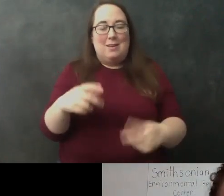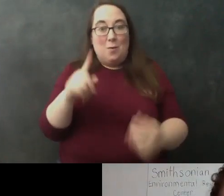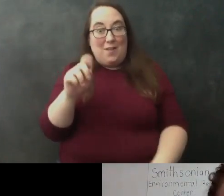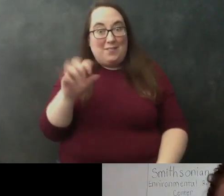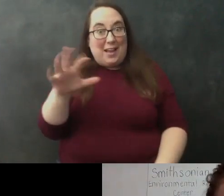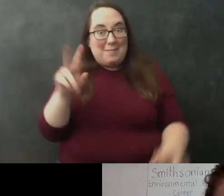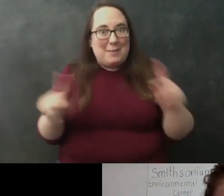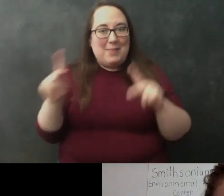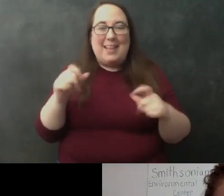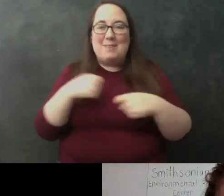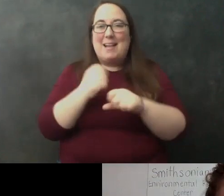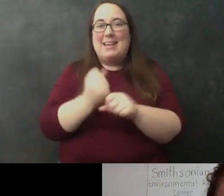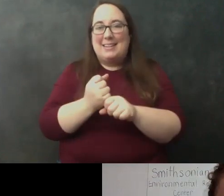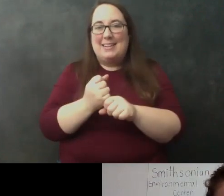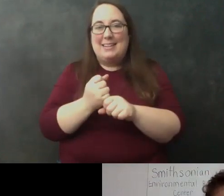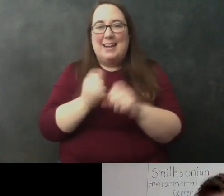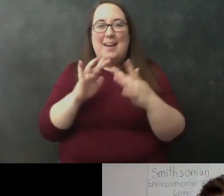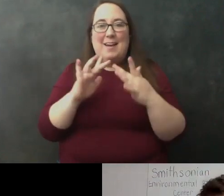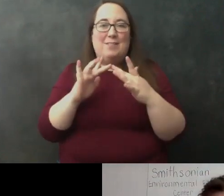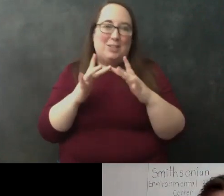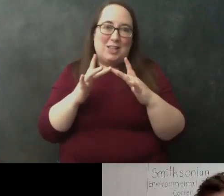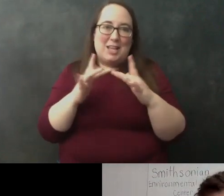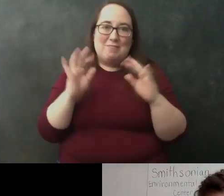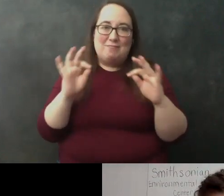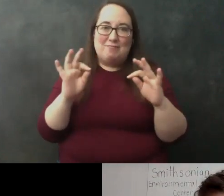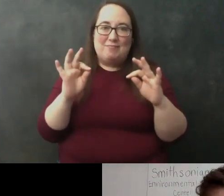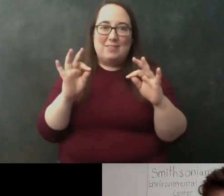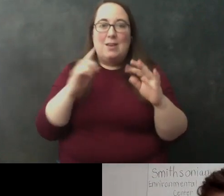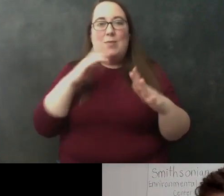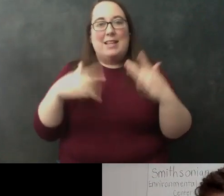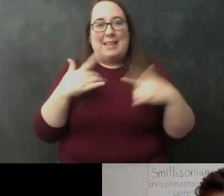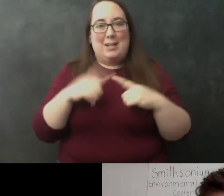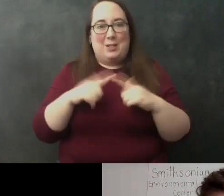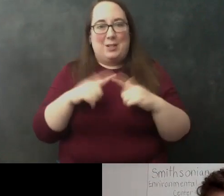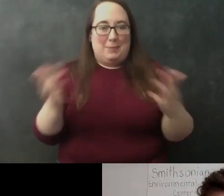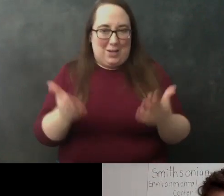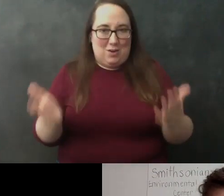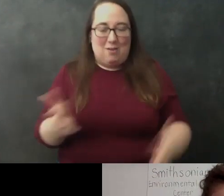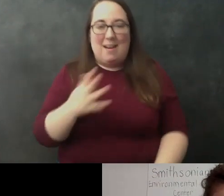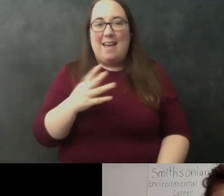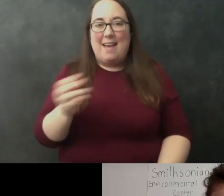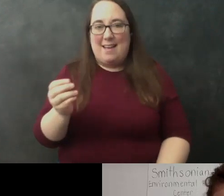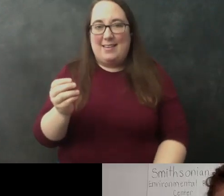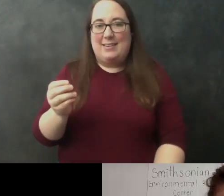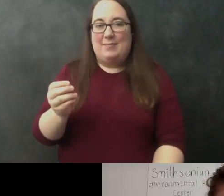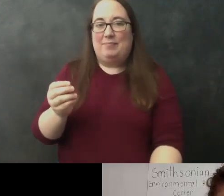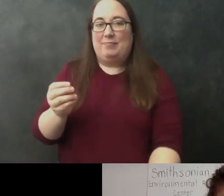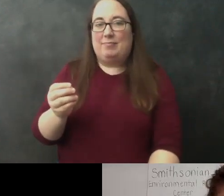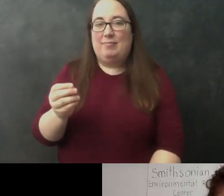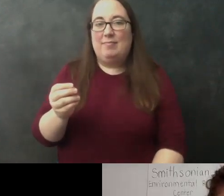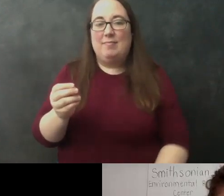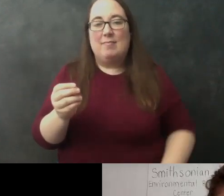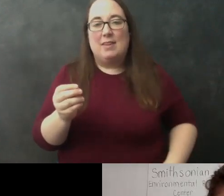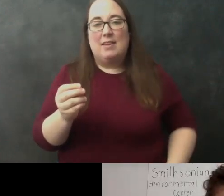wow, can make it virtually. So, we're really excited to be here, and I am equally as excited to